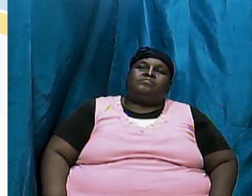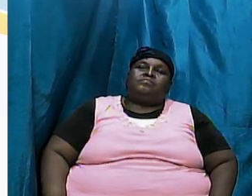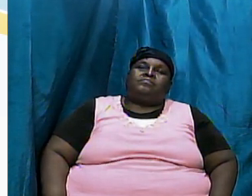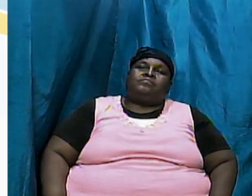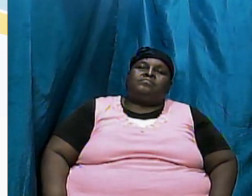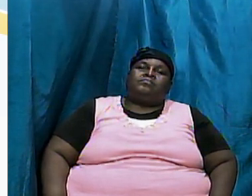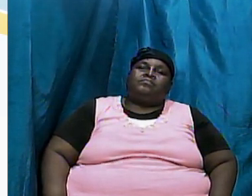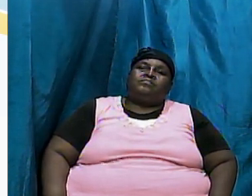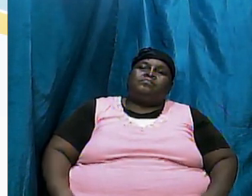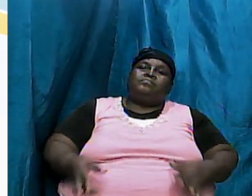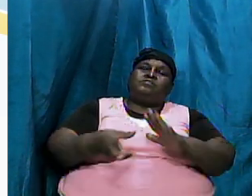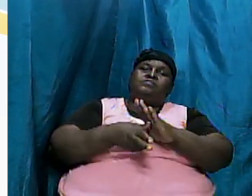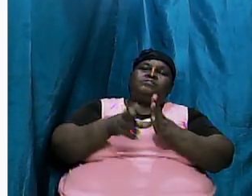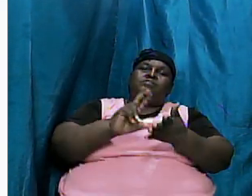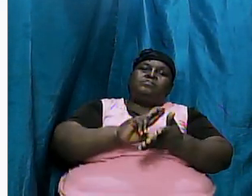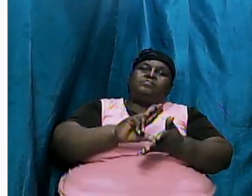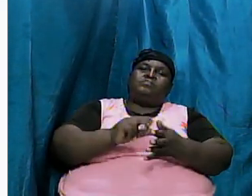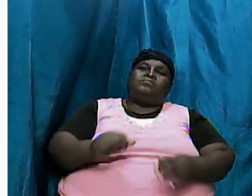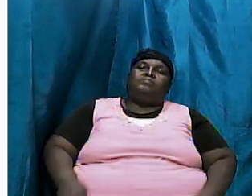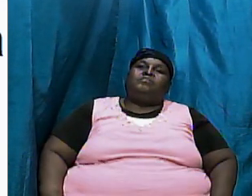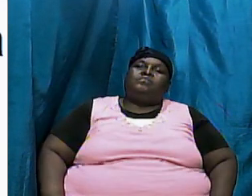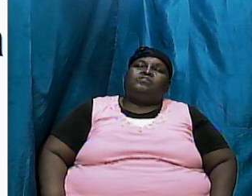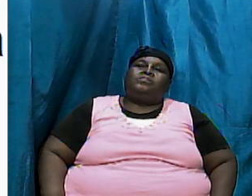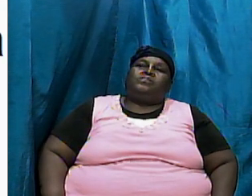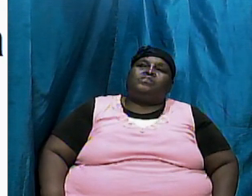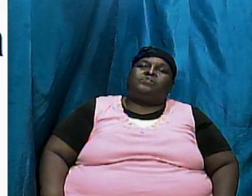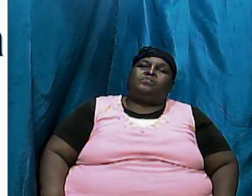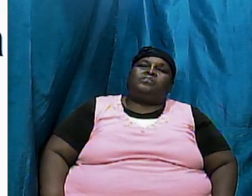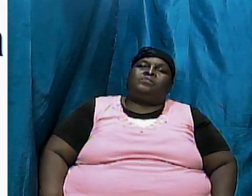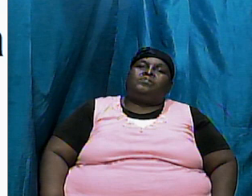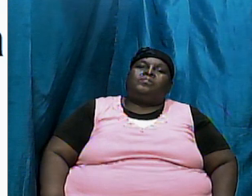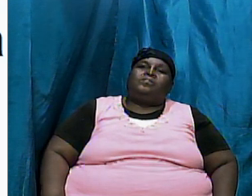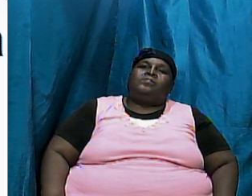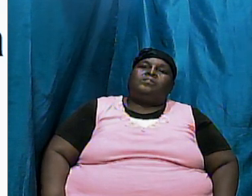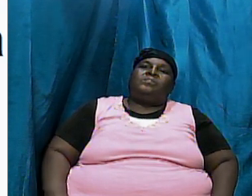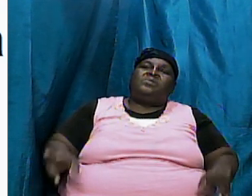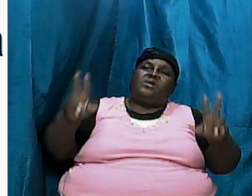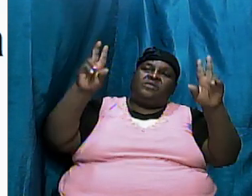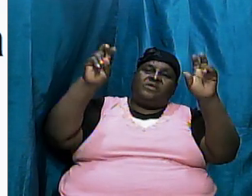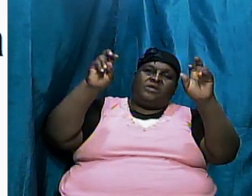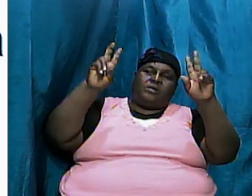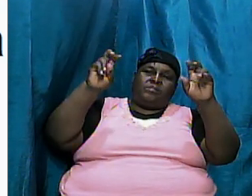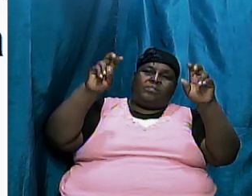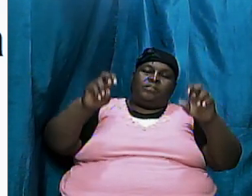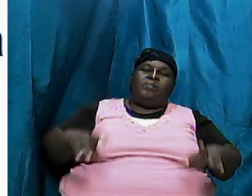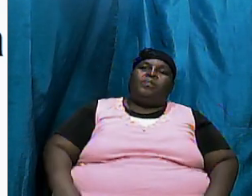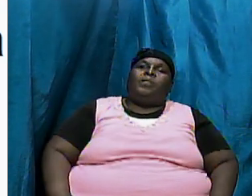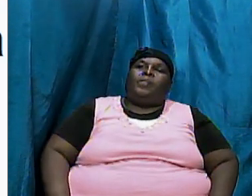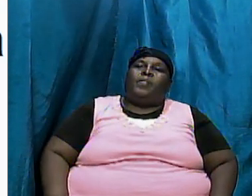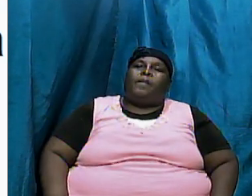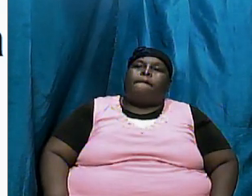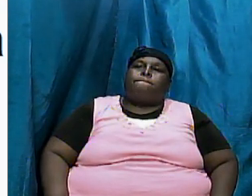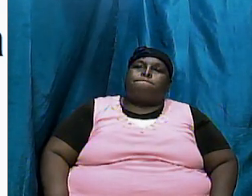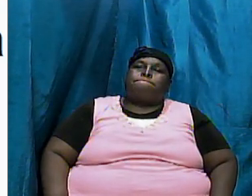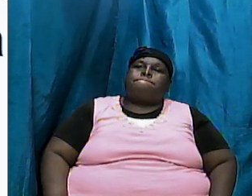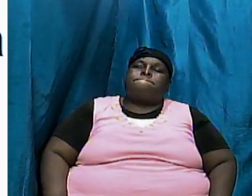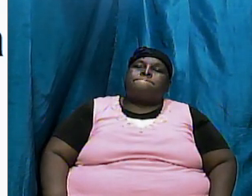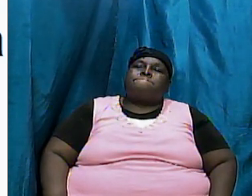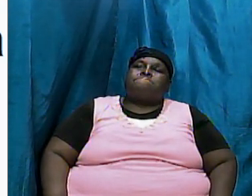overview in terms of in terms of a survey as